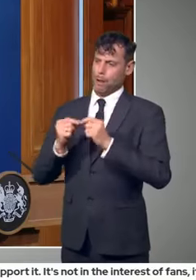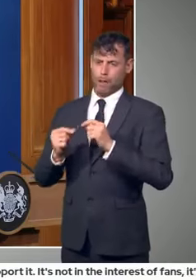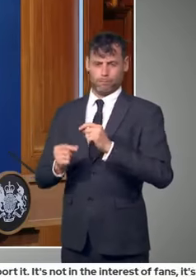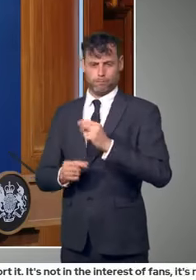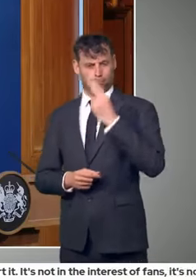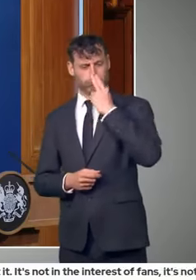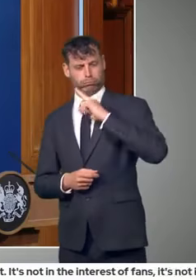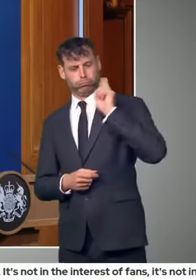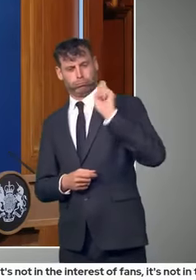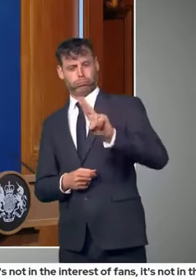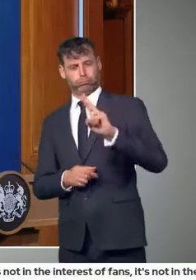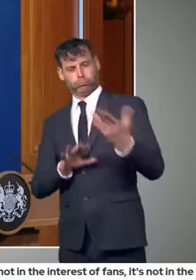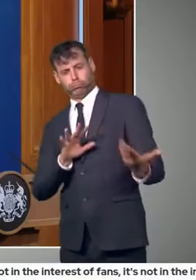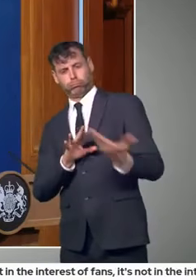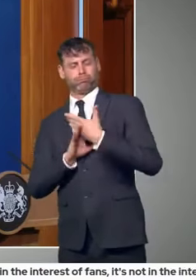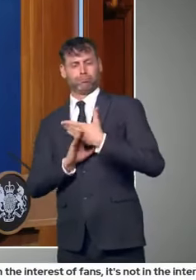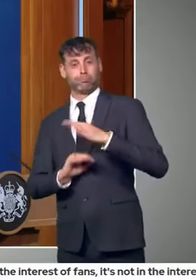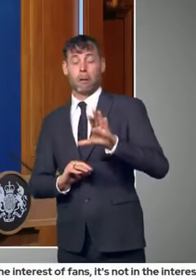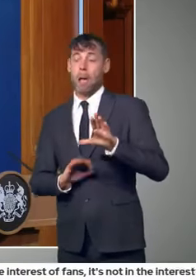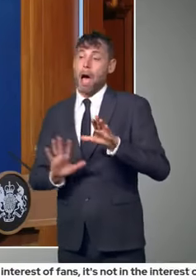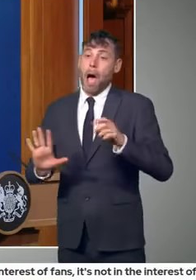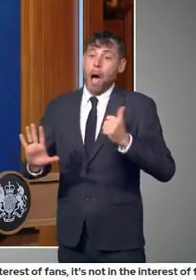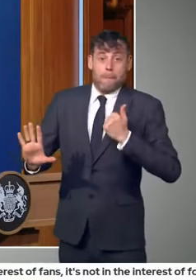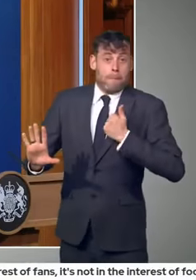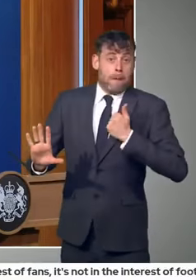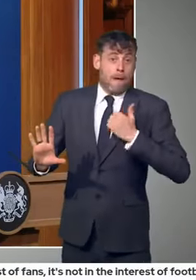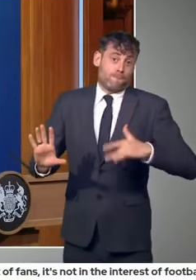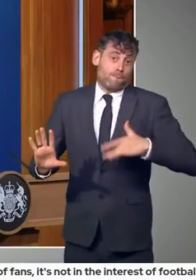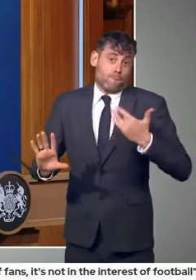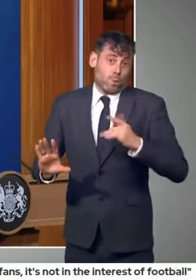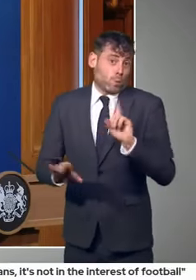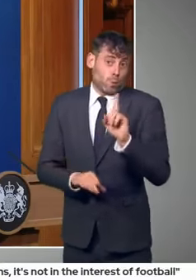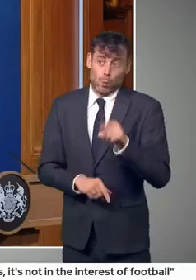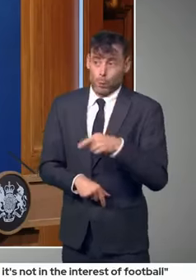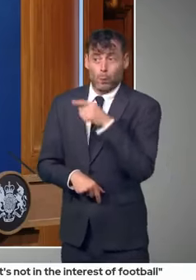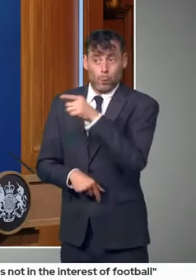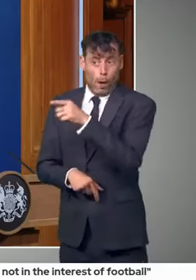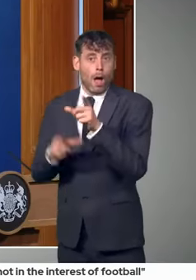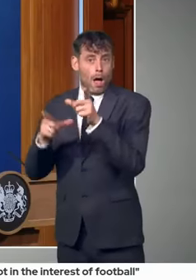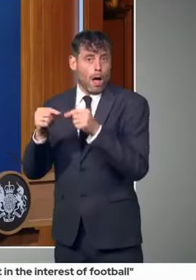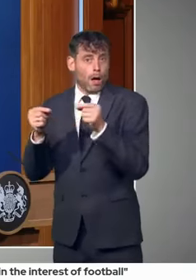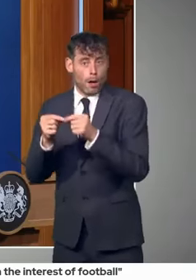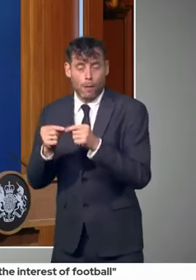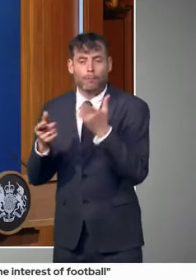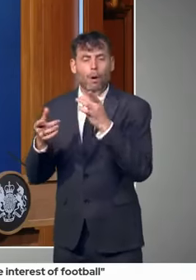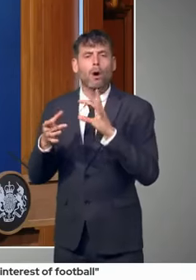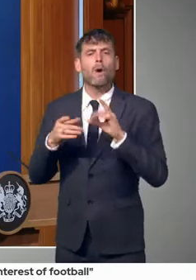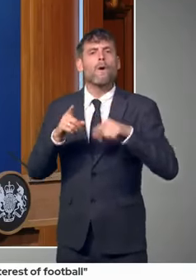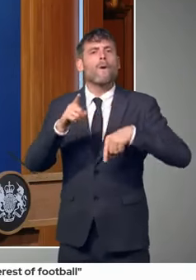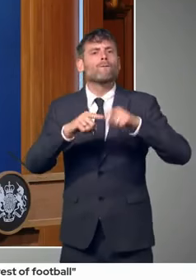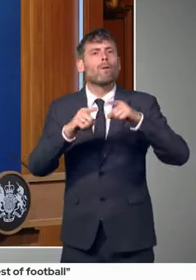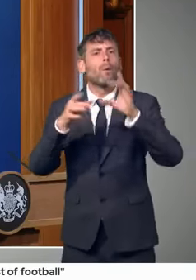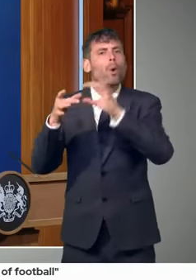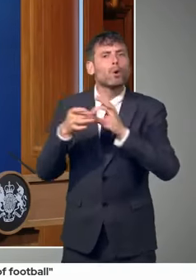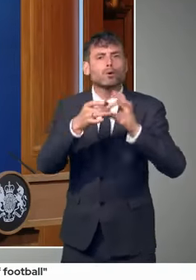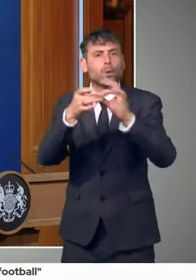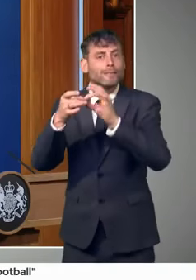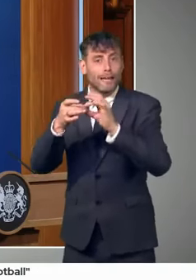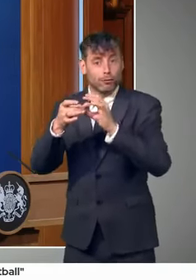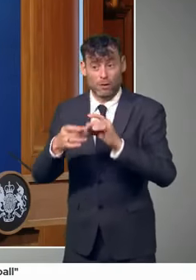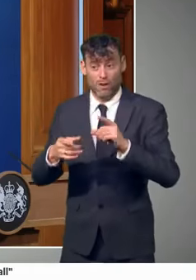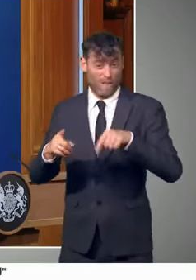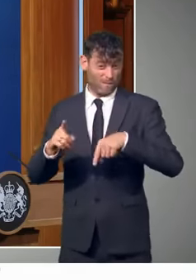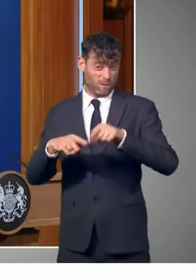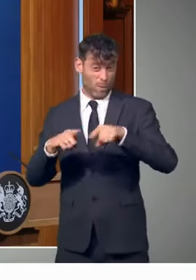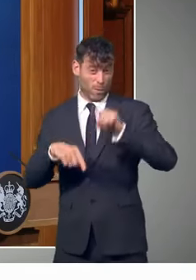this, that these clubs, Association Football, football was invented and codified in this country. It is part is one of the great